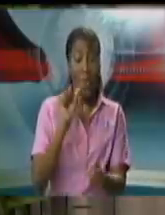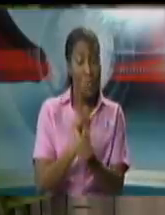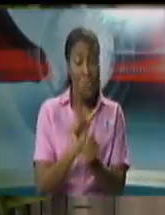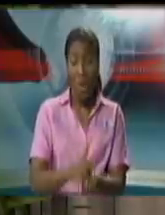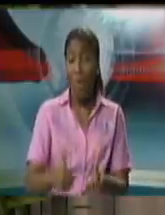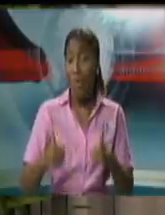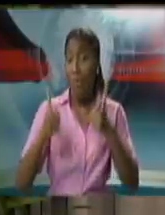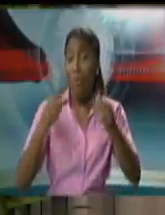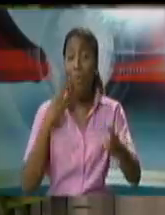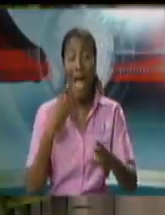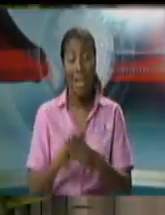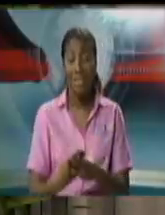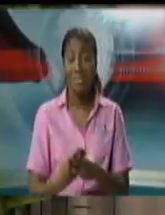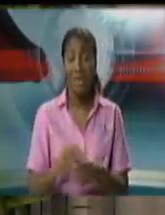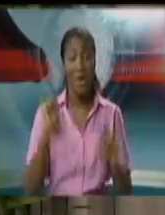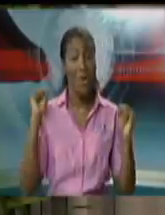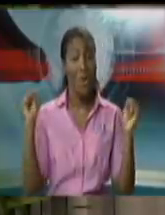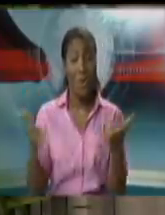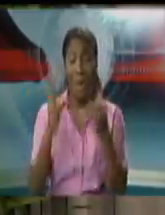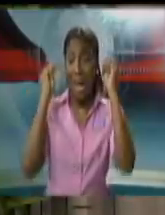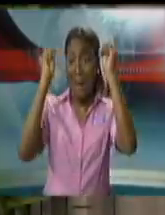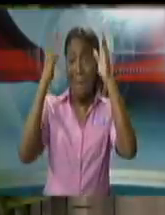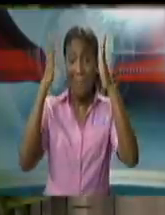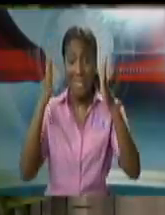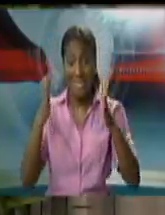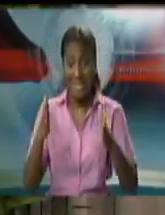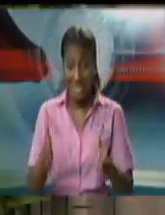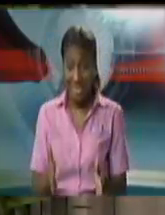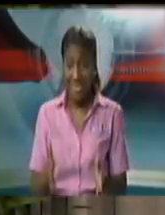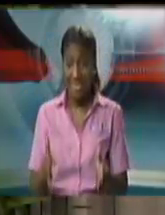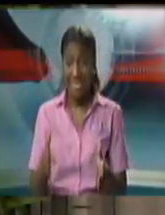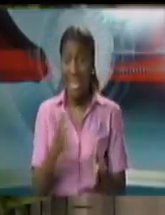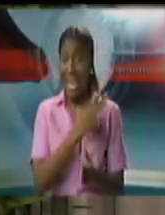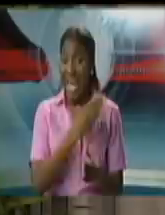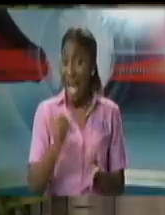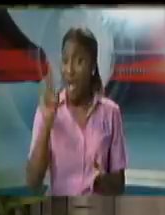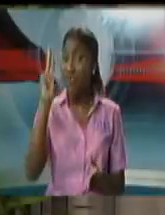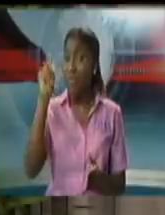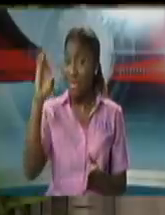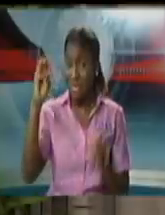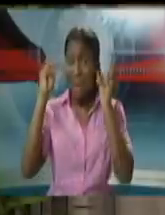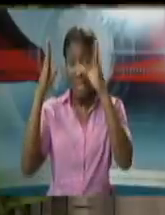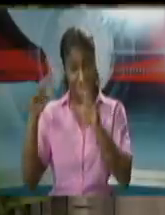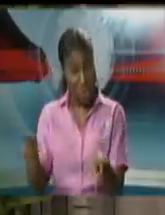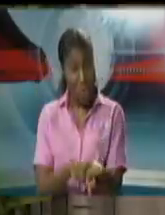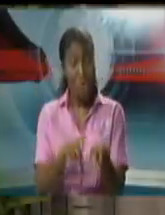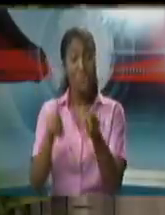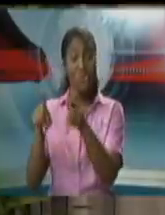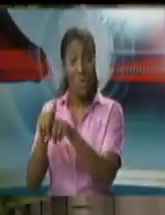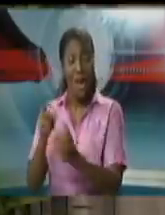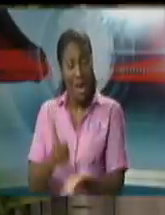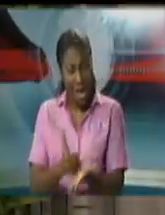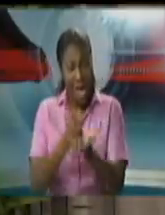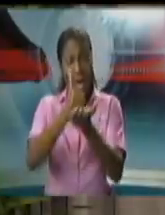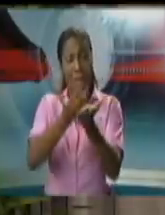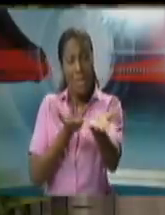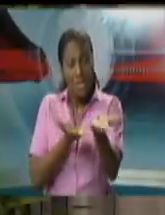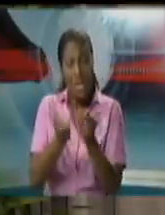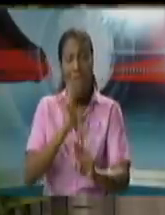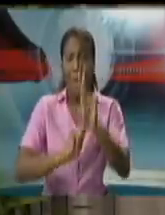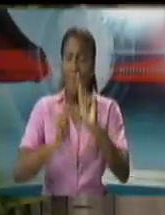are there as mps each and every one of us including our opposition mps to serve the people of Trinidad and Tobago